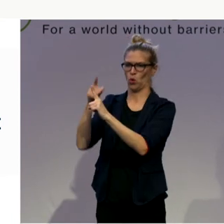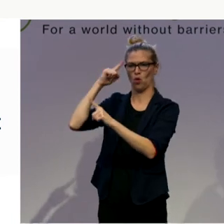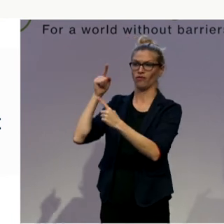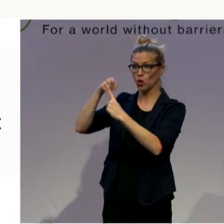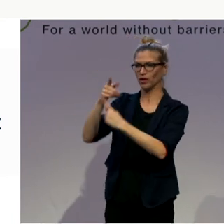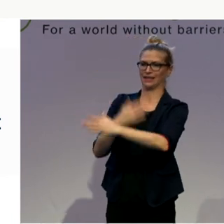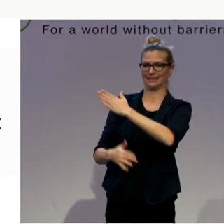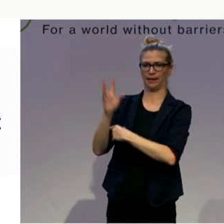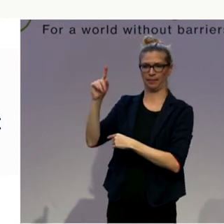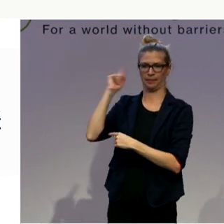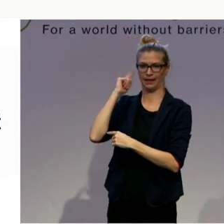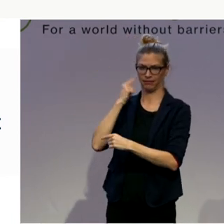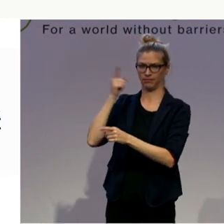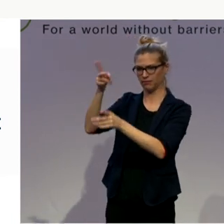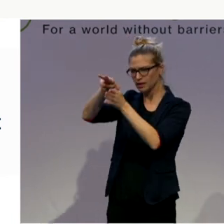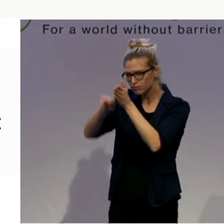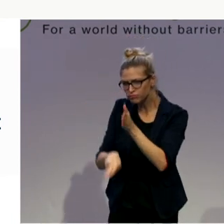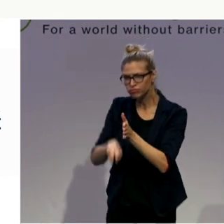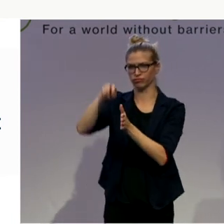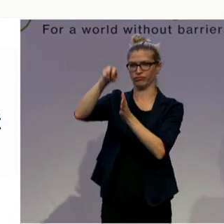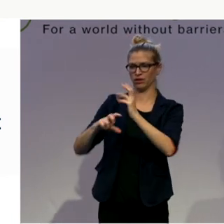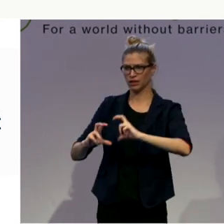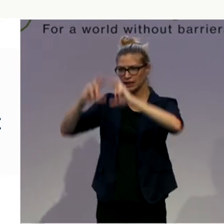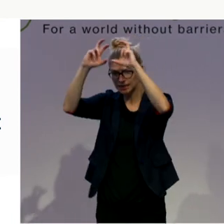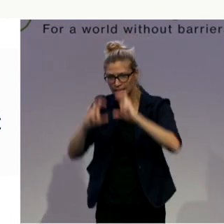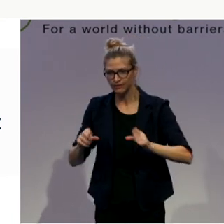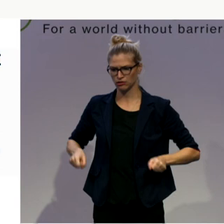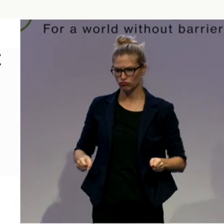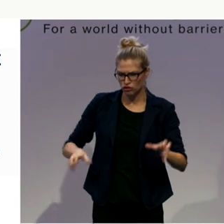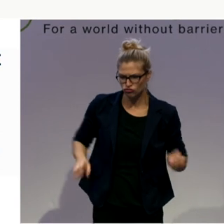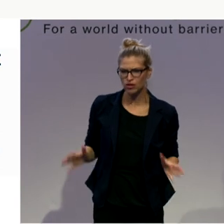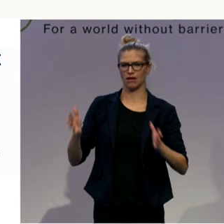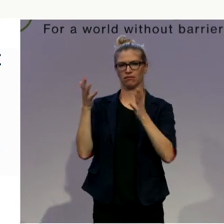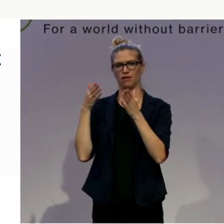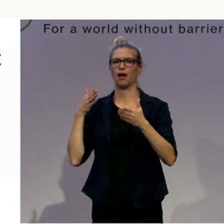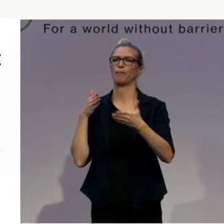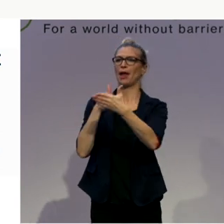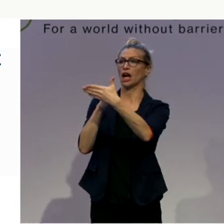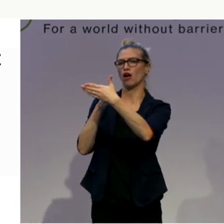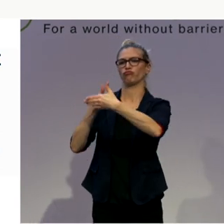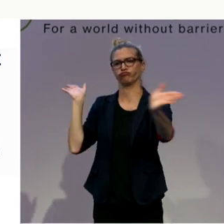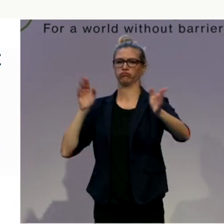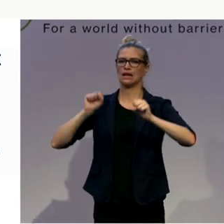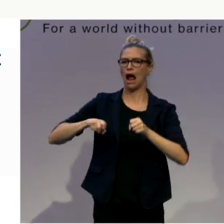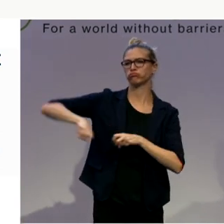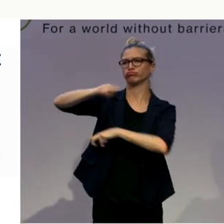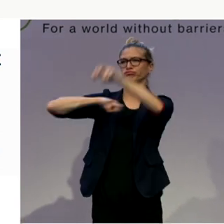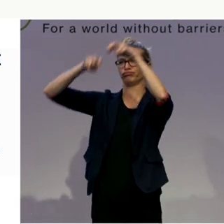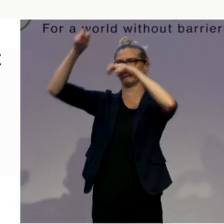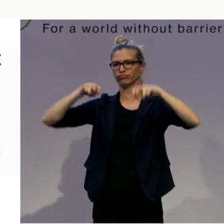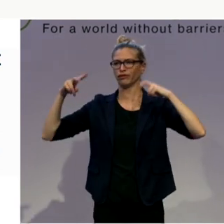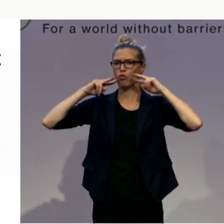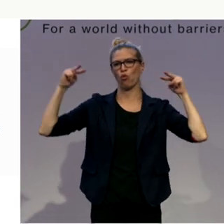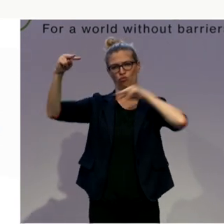lifting platforms, stair-lift spare-free toilets and showers. There will be eight wheelchair places in the plenary hall.